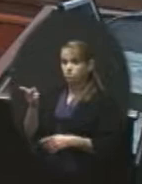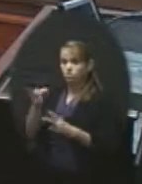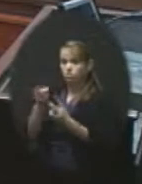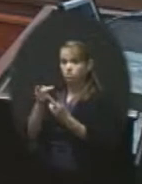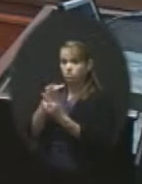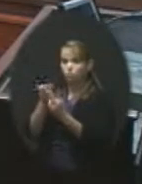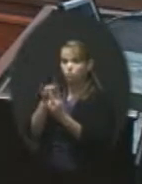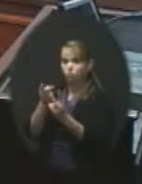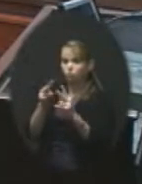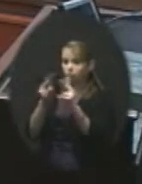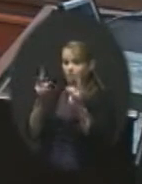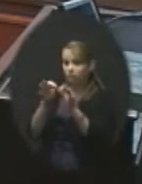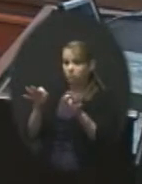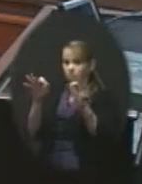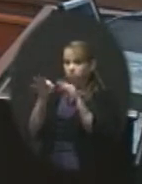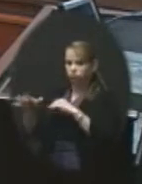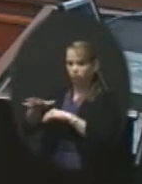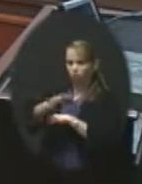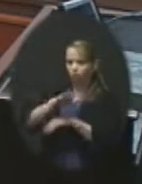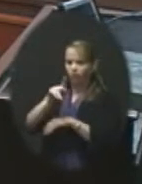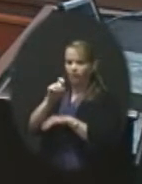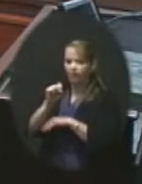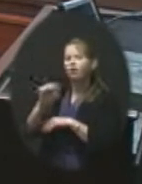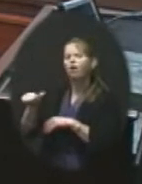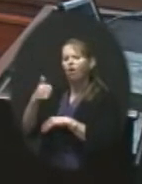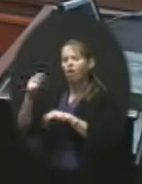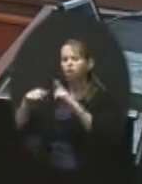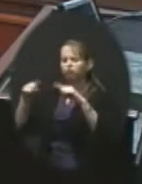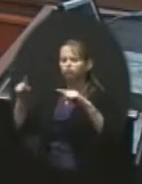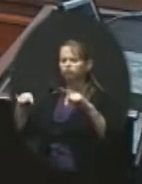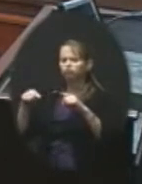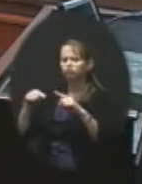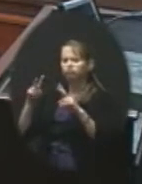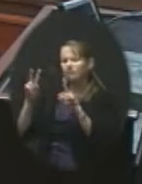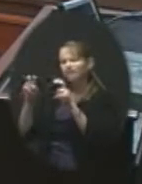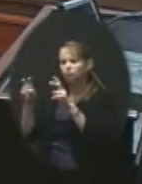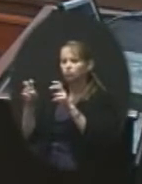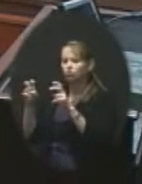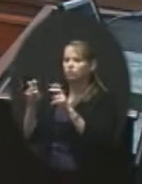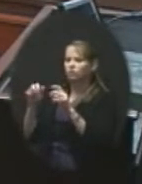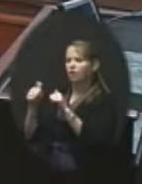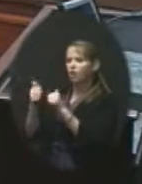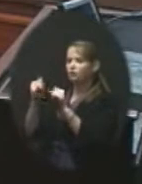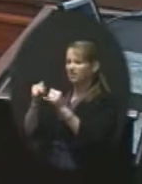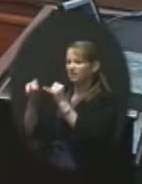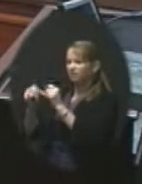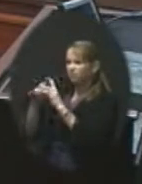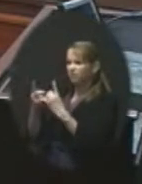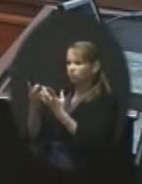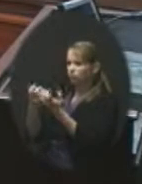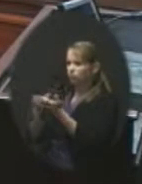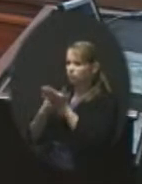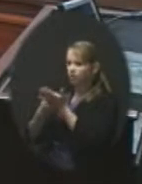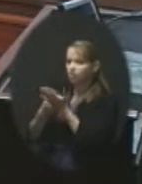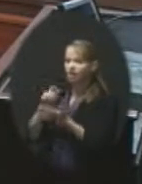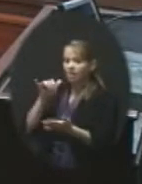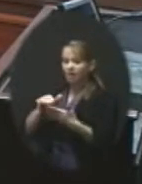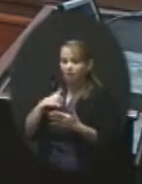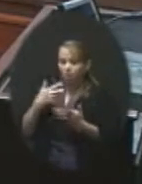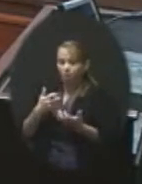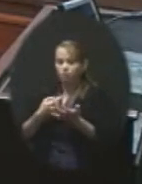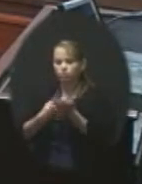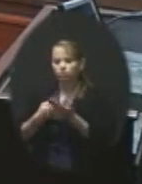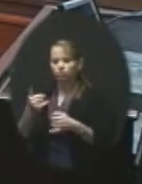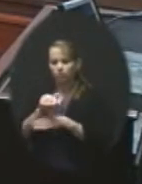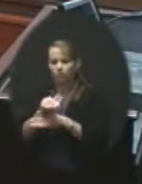entire state, there were other issues that certain school districts wanted to talk about. And that's what I wanted to kind of cover tonight, just so you guys kind of hear this,